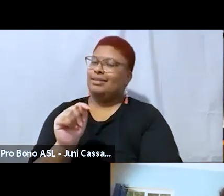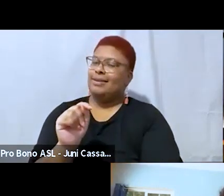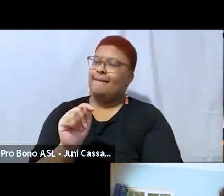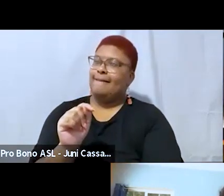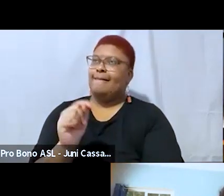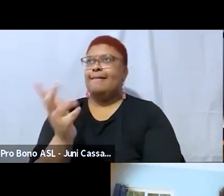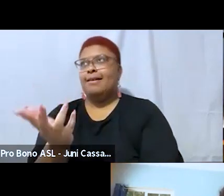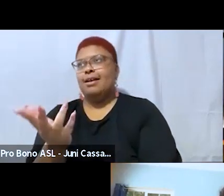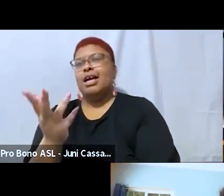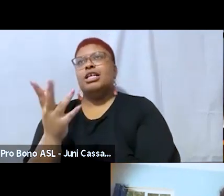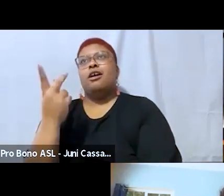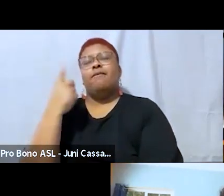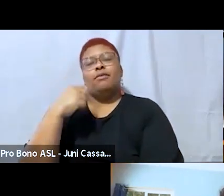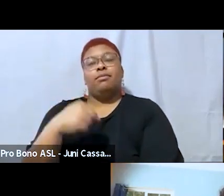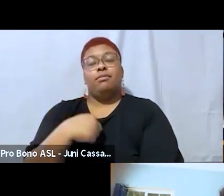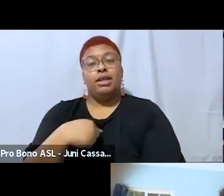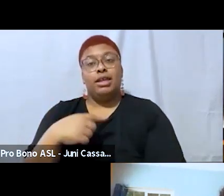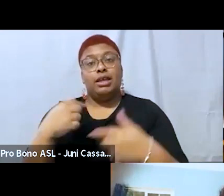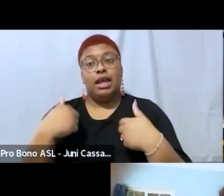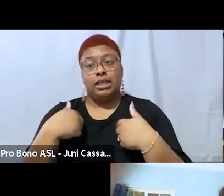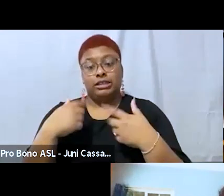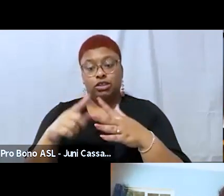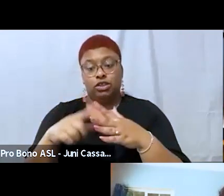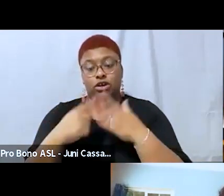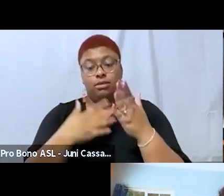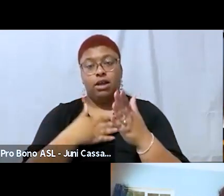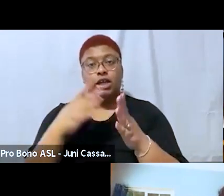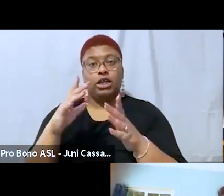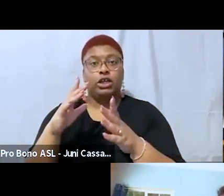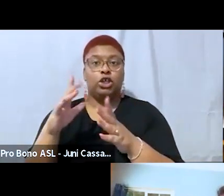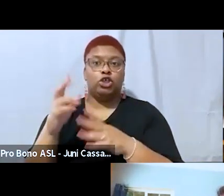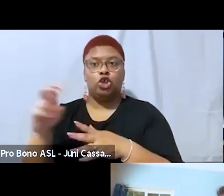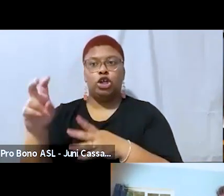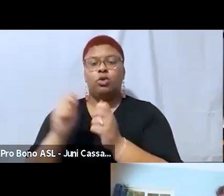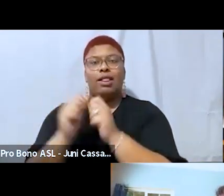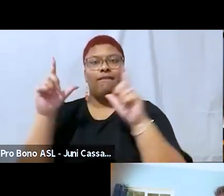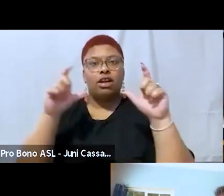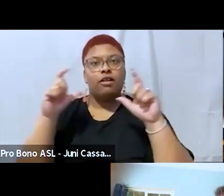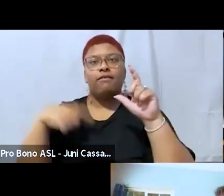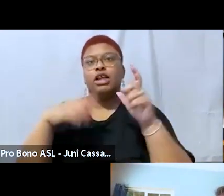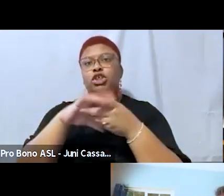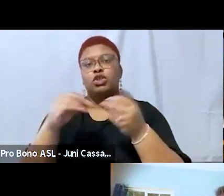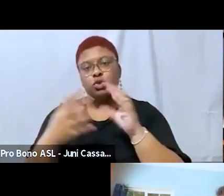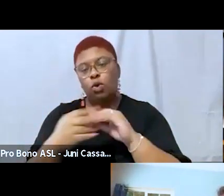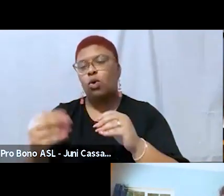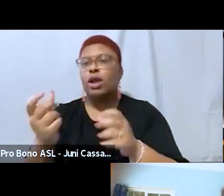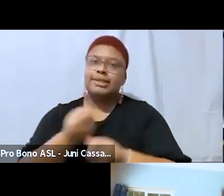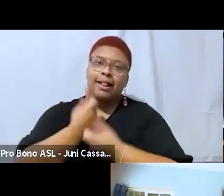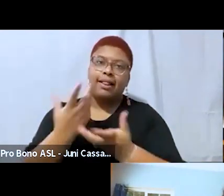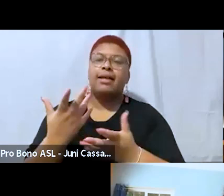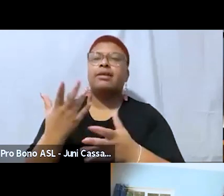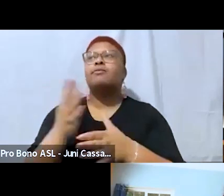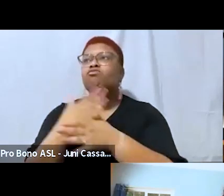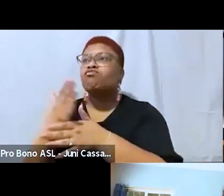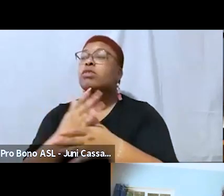started my journey with photography and storytelling i wanted to be able to